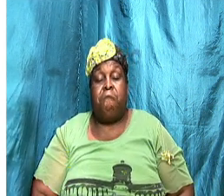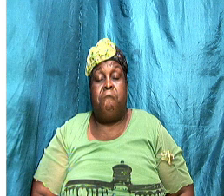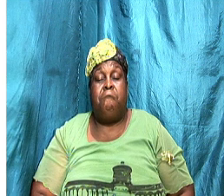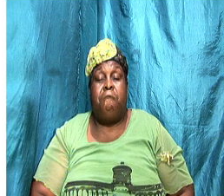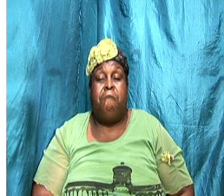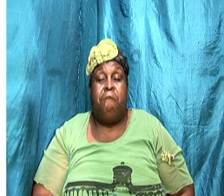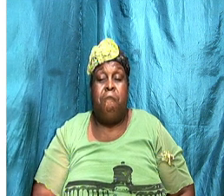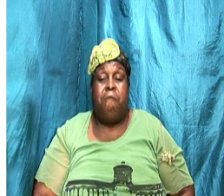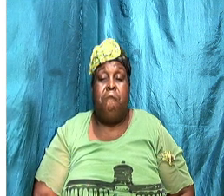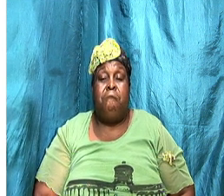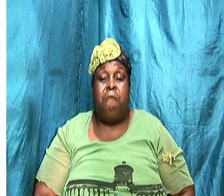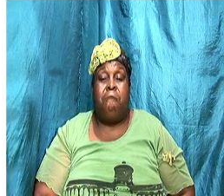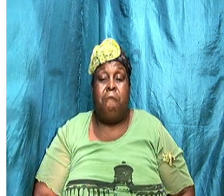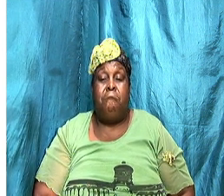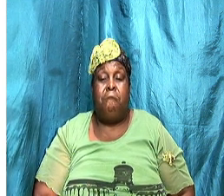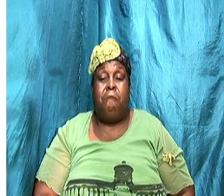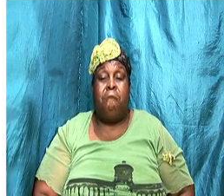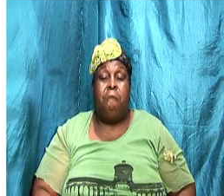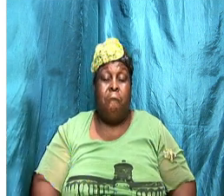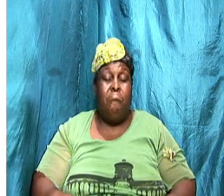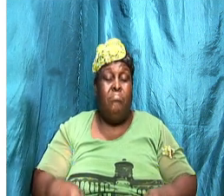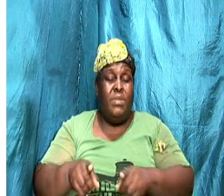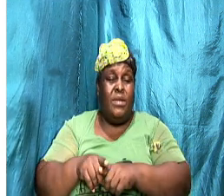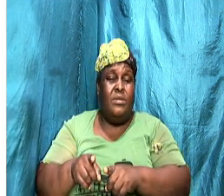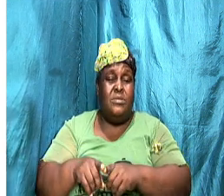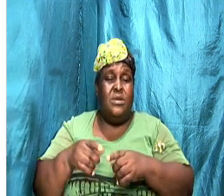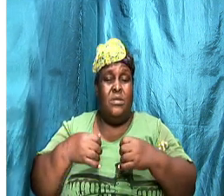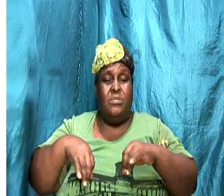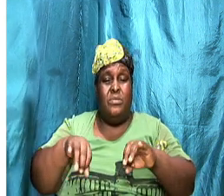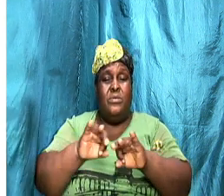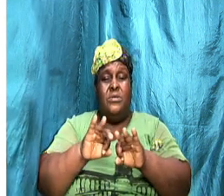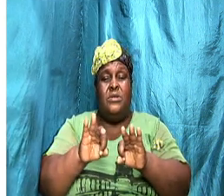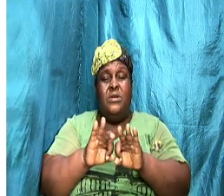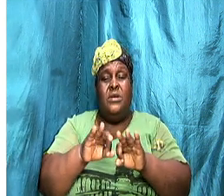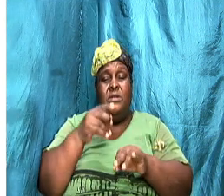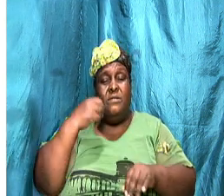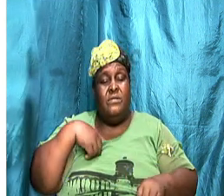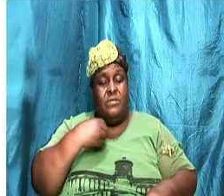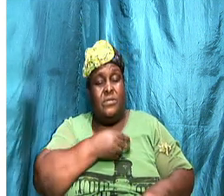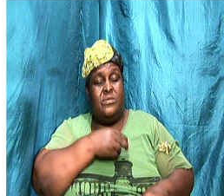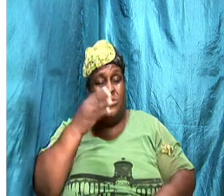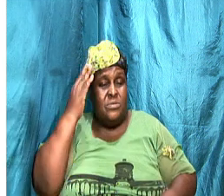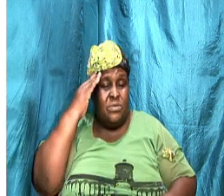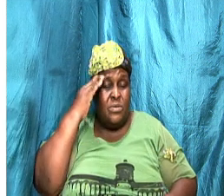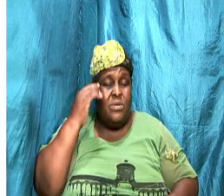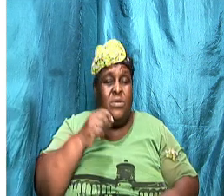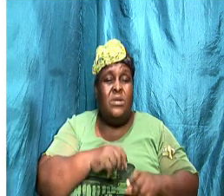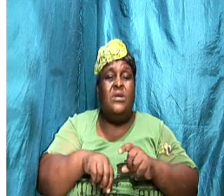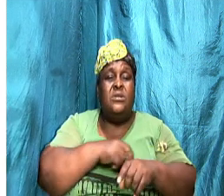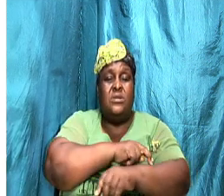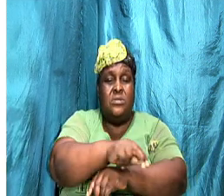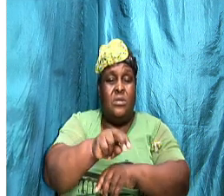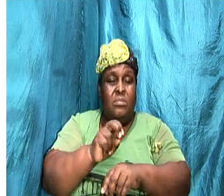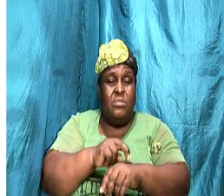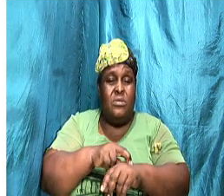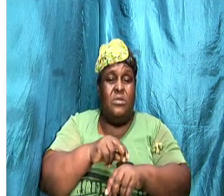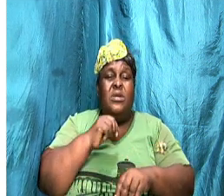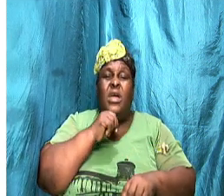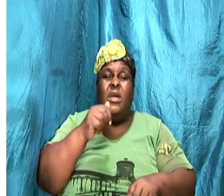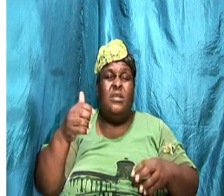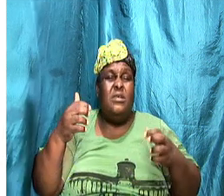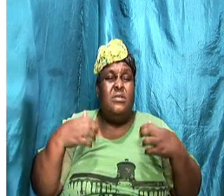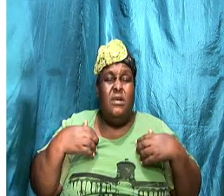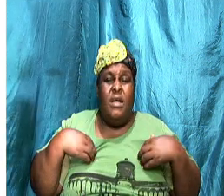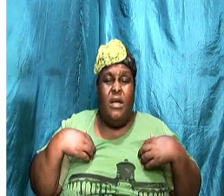it is also important for us to know that it is normal not to agree